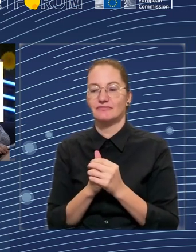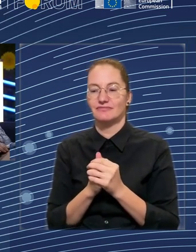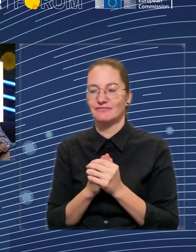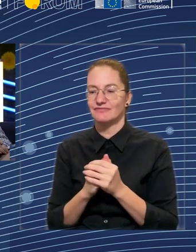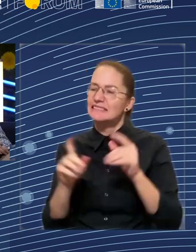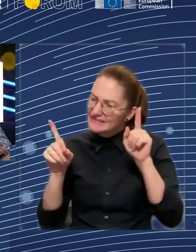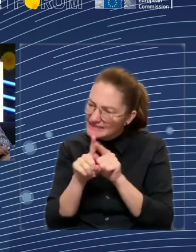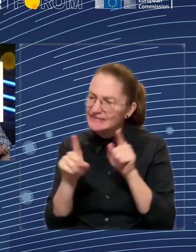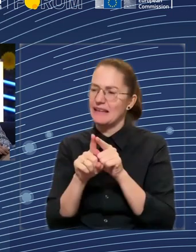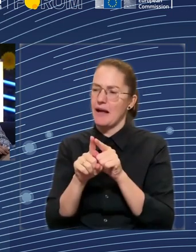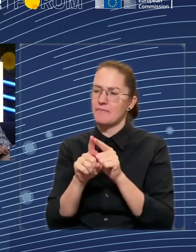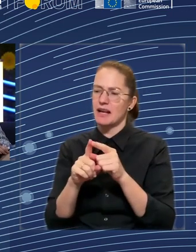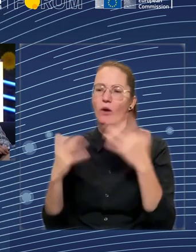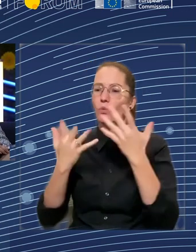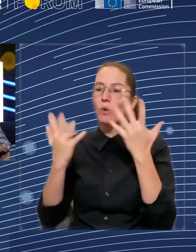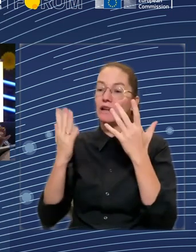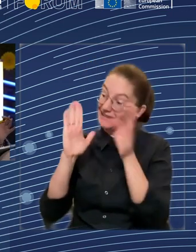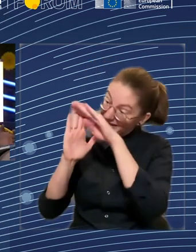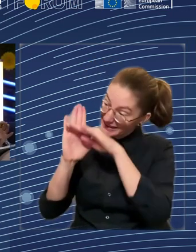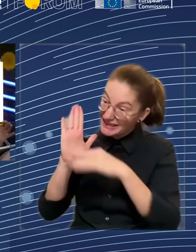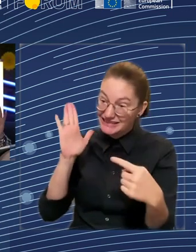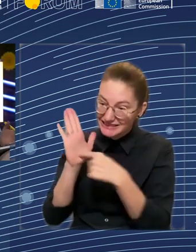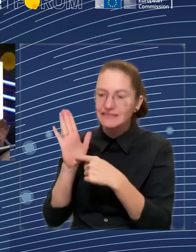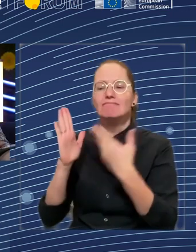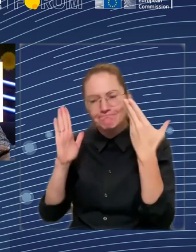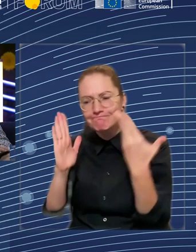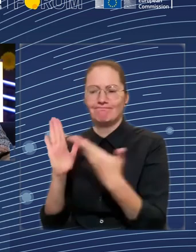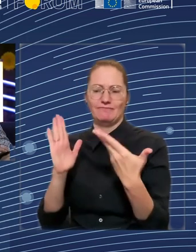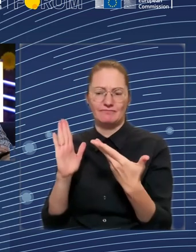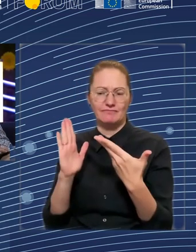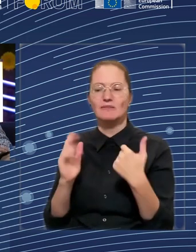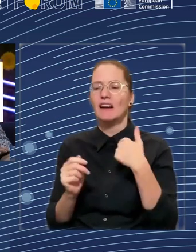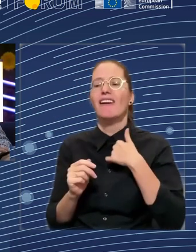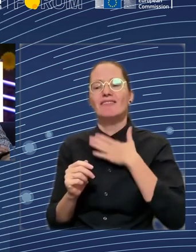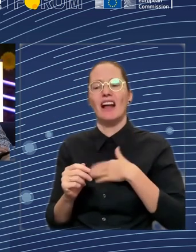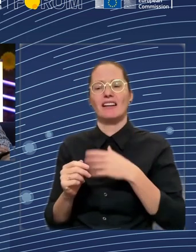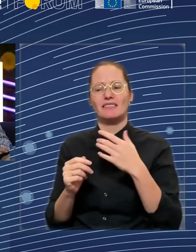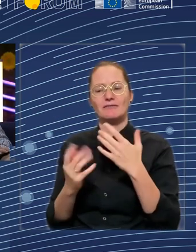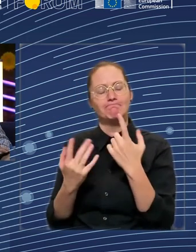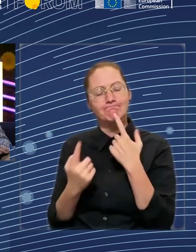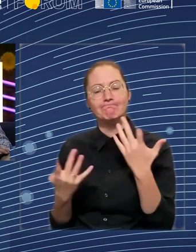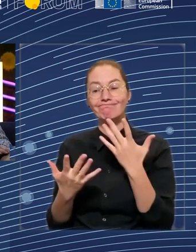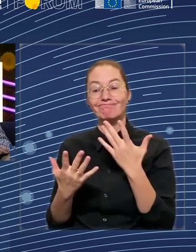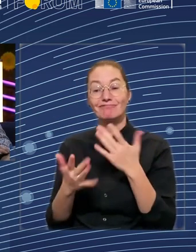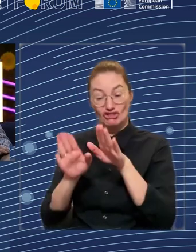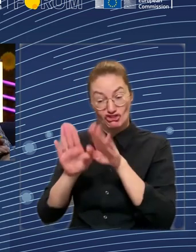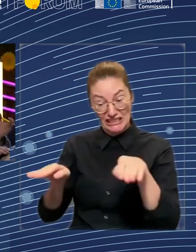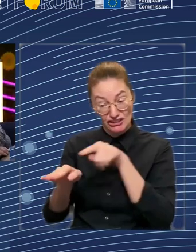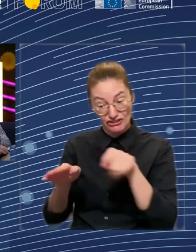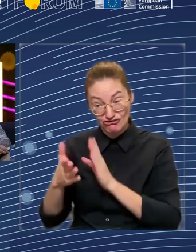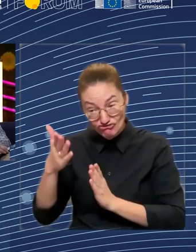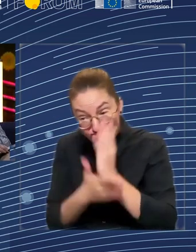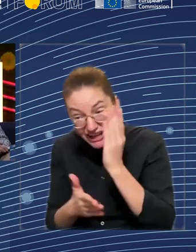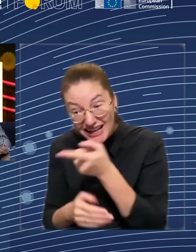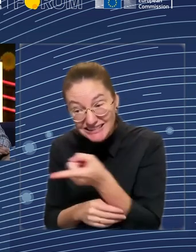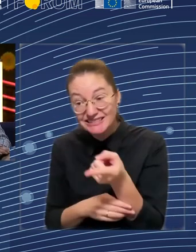also reflected there, but with specification that it's especially about the youngest children. And my dream for... That is a